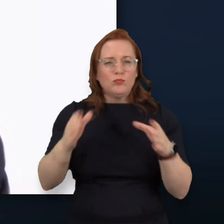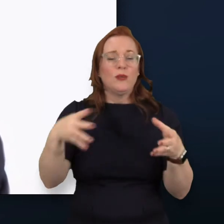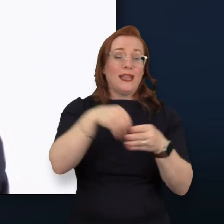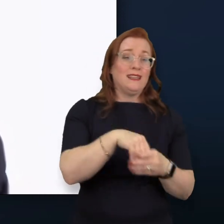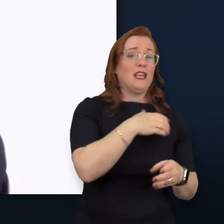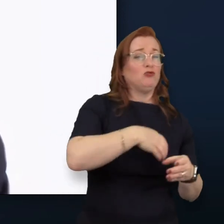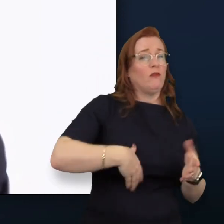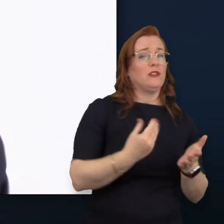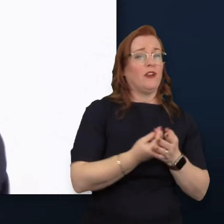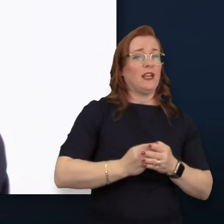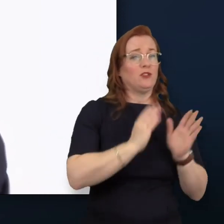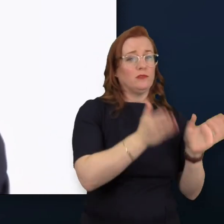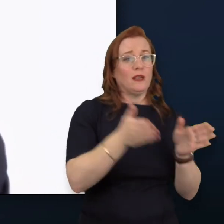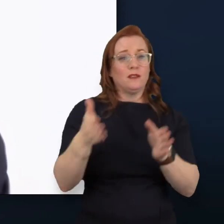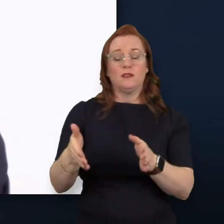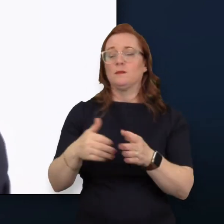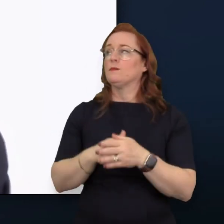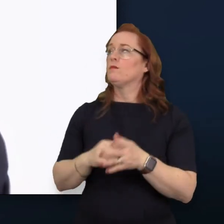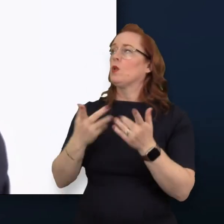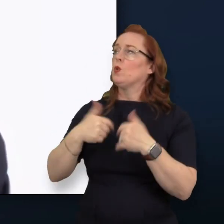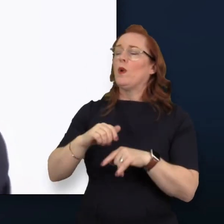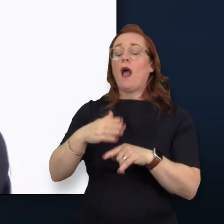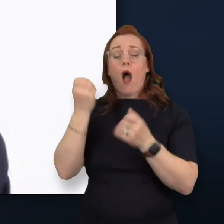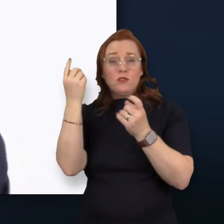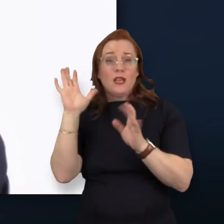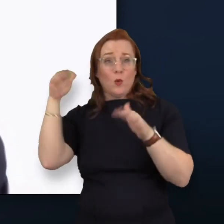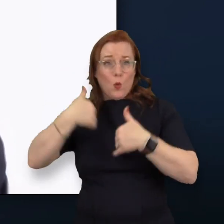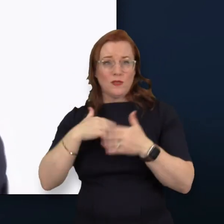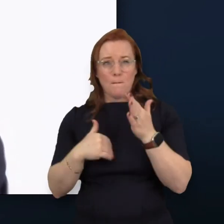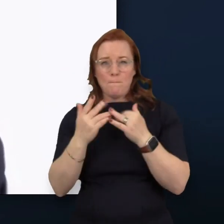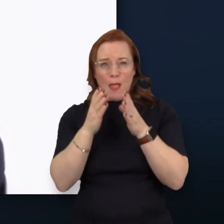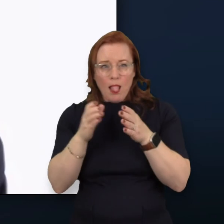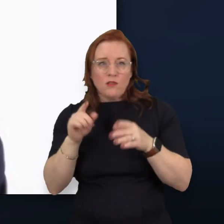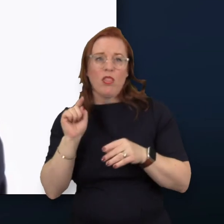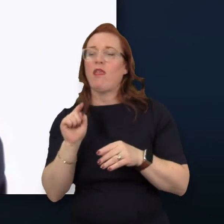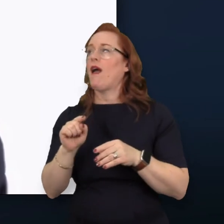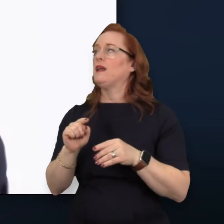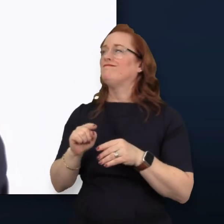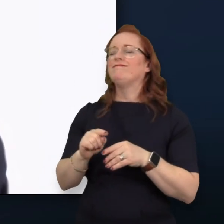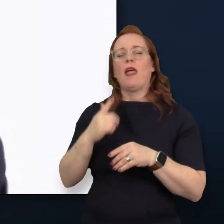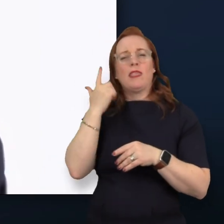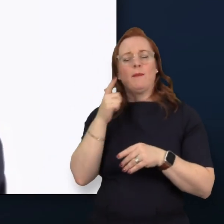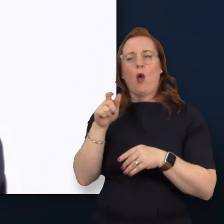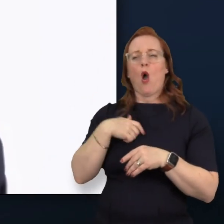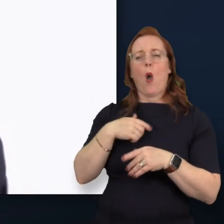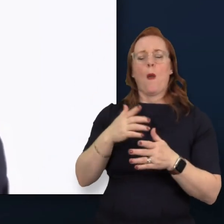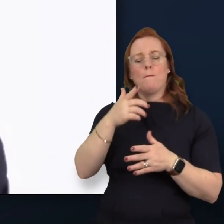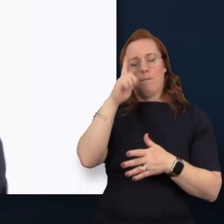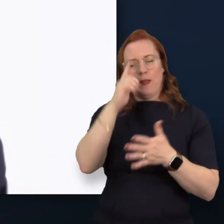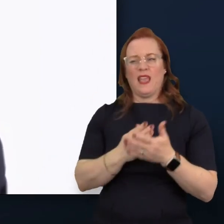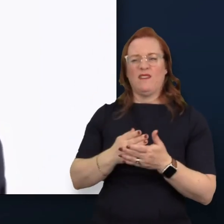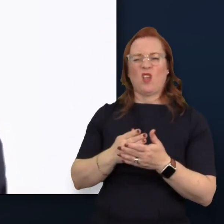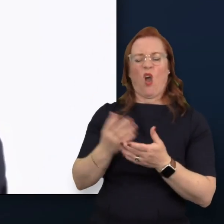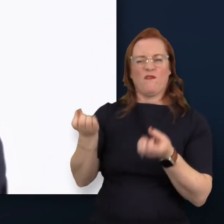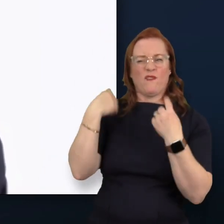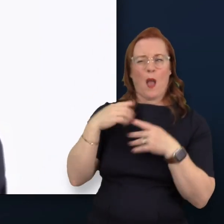Building understanding of autism and challenging myths about autistic employees is crucial if we're to